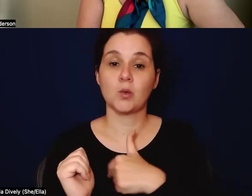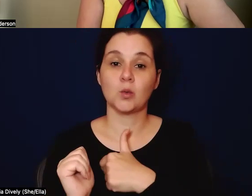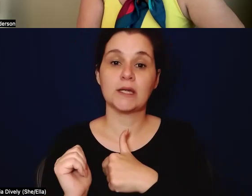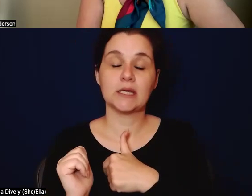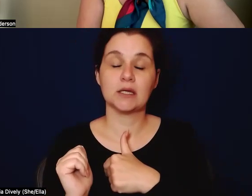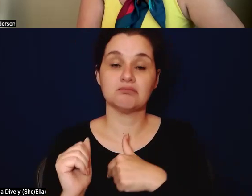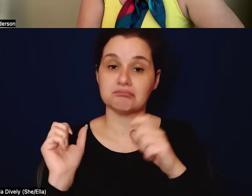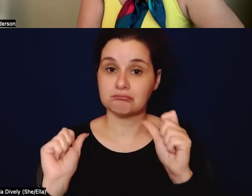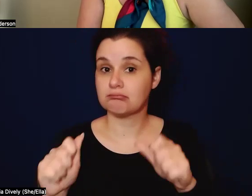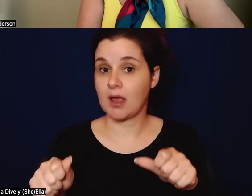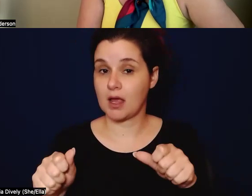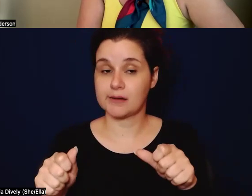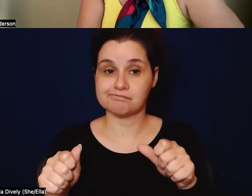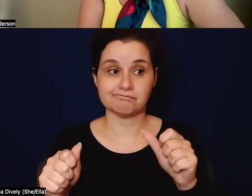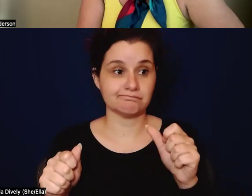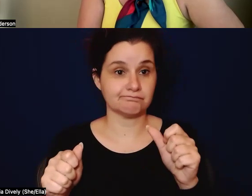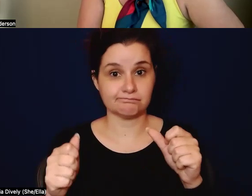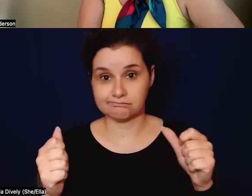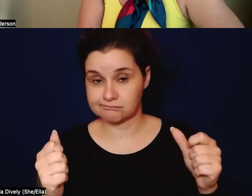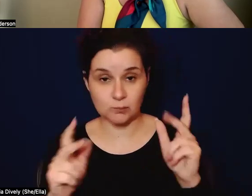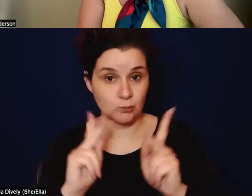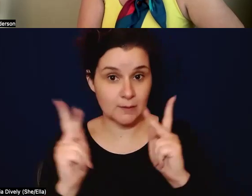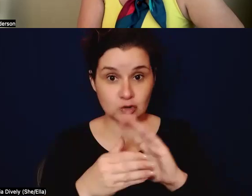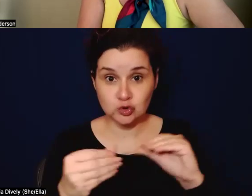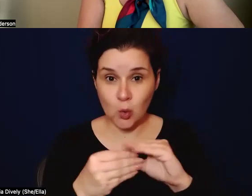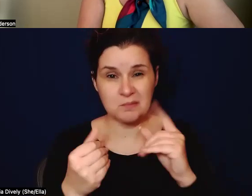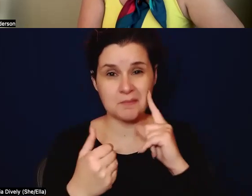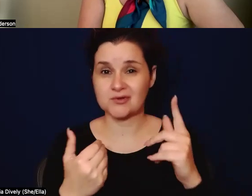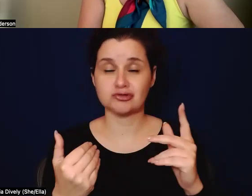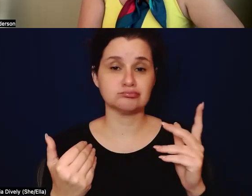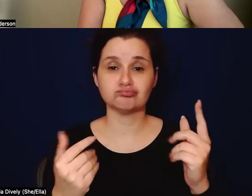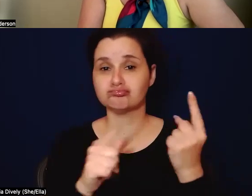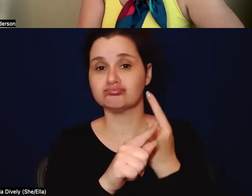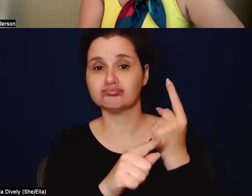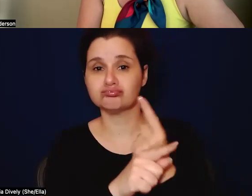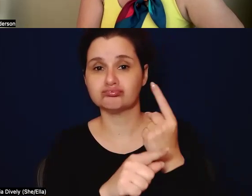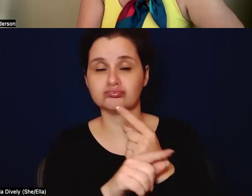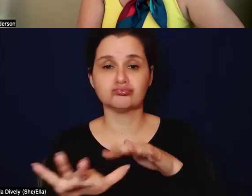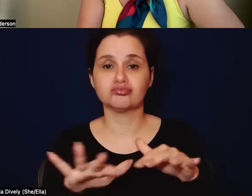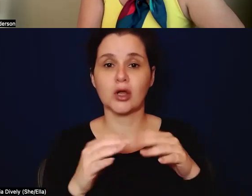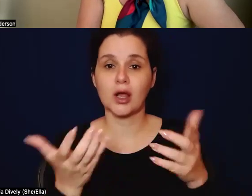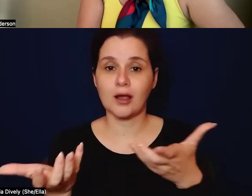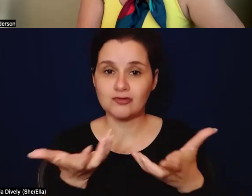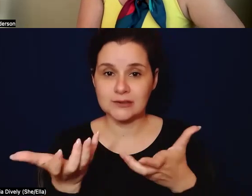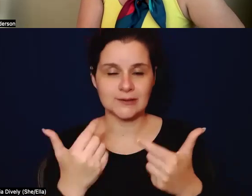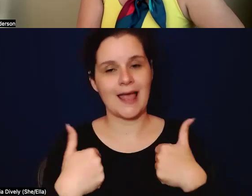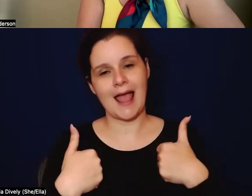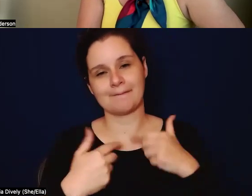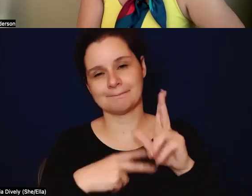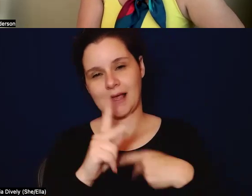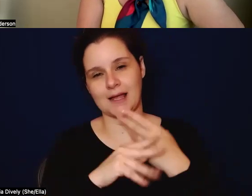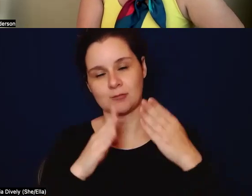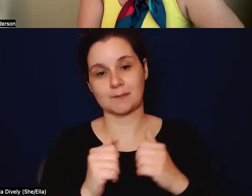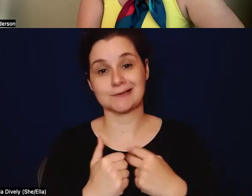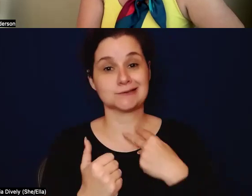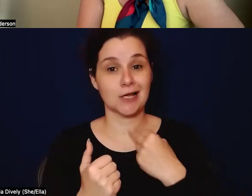hear folks stories. Sometimes it's just in a casual conversation. I'm one of those people that like, I'll be stuck at the